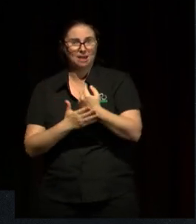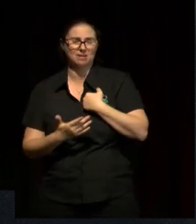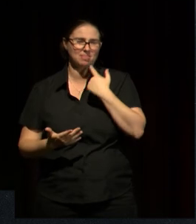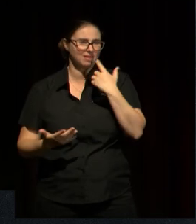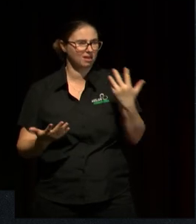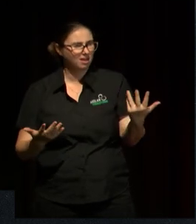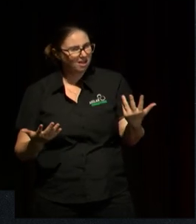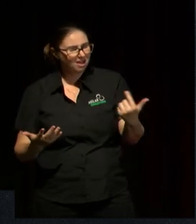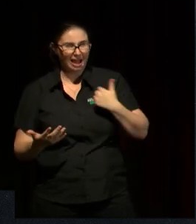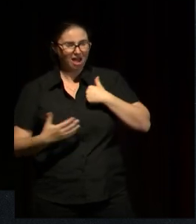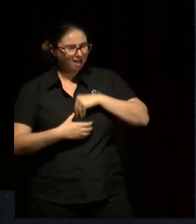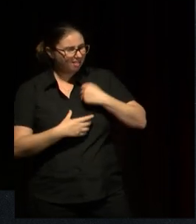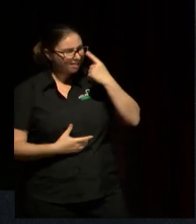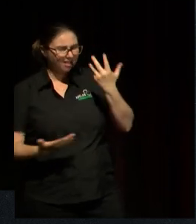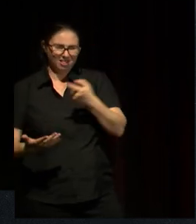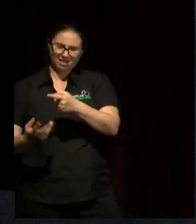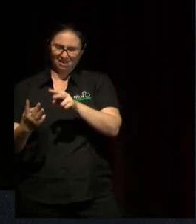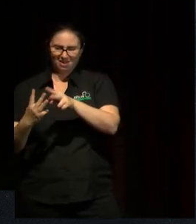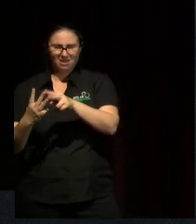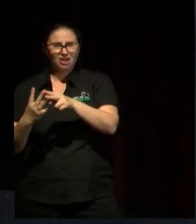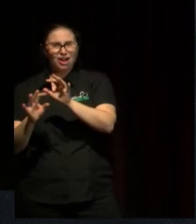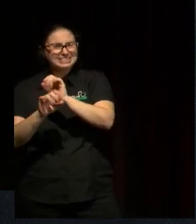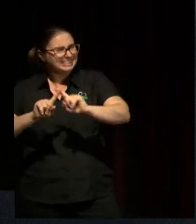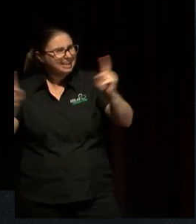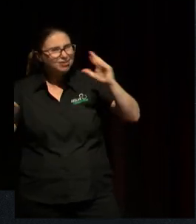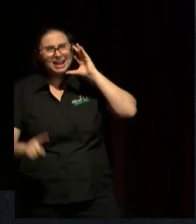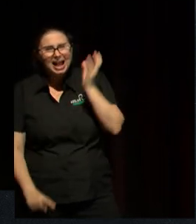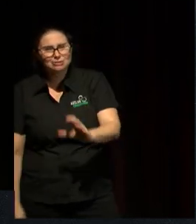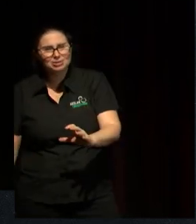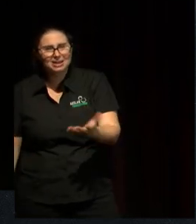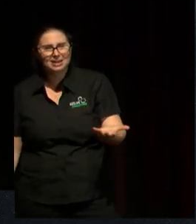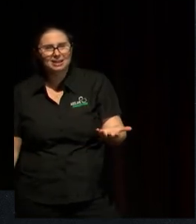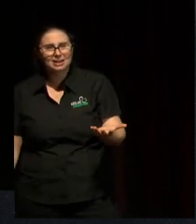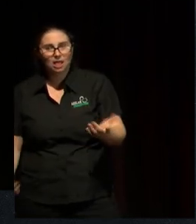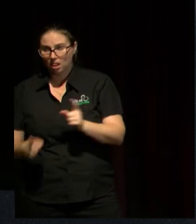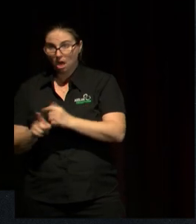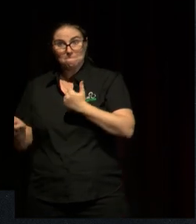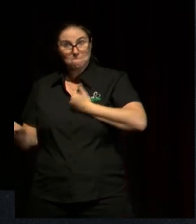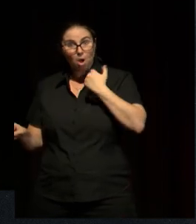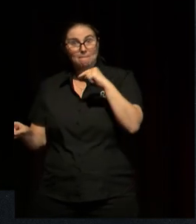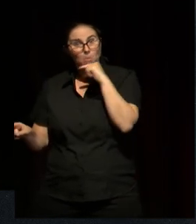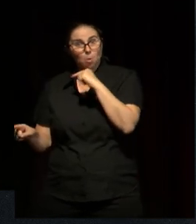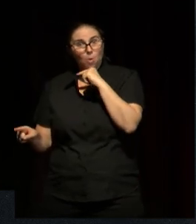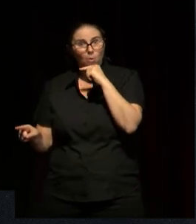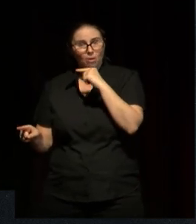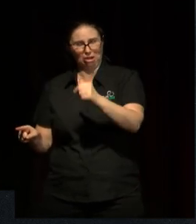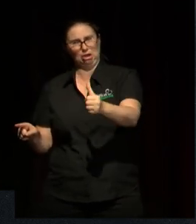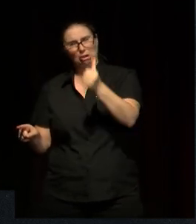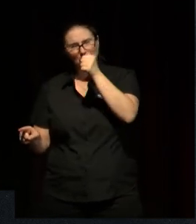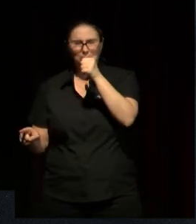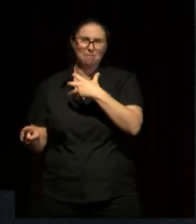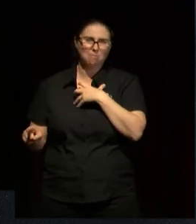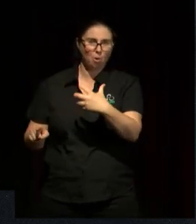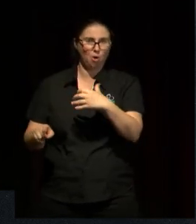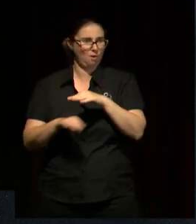even from the same country. So, eight year old knew so much more than that teacher, that adult